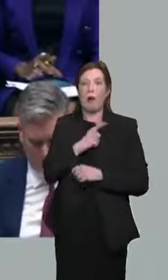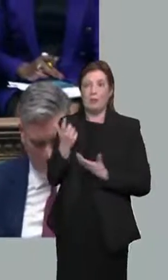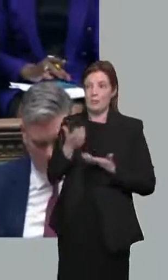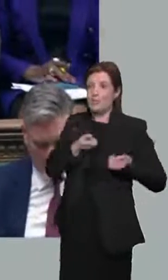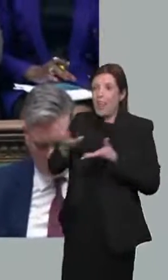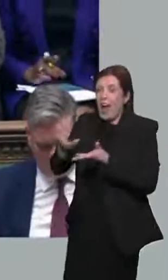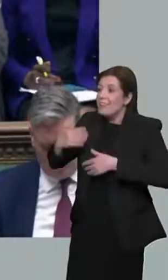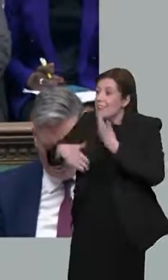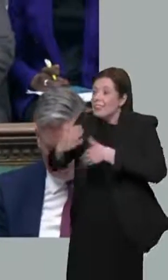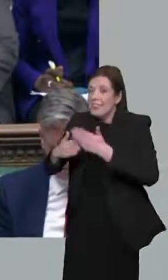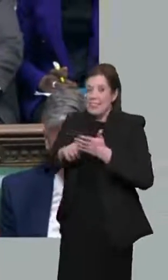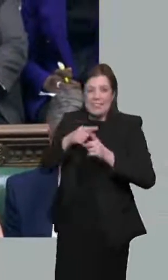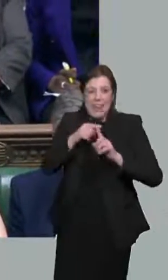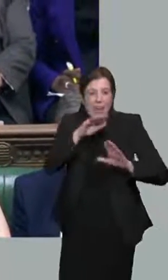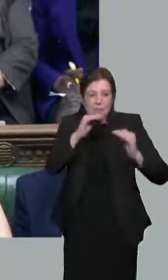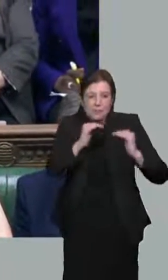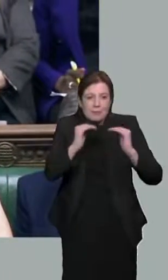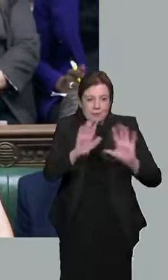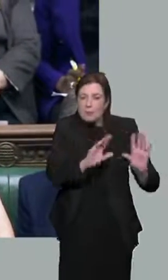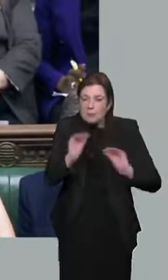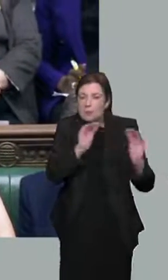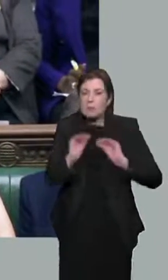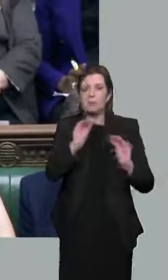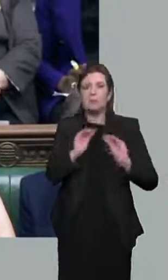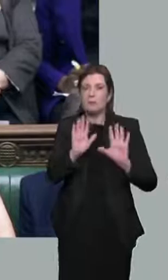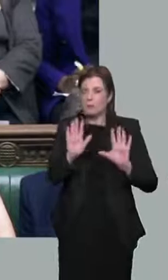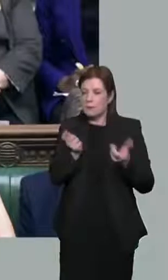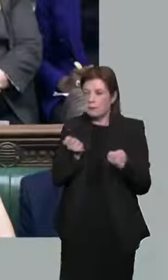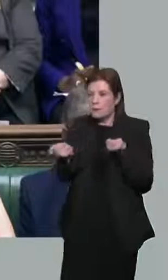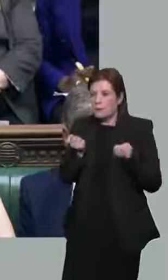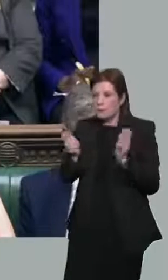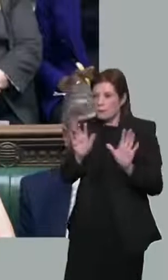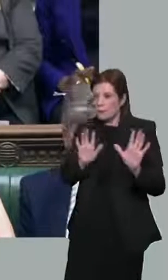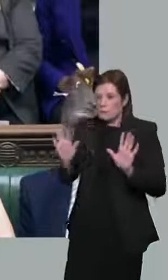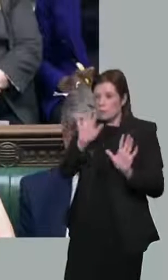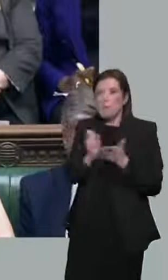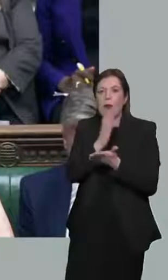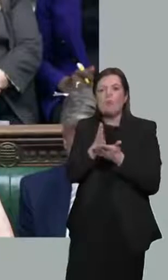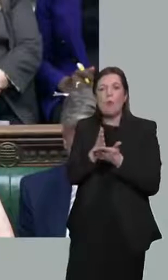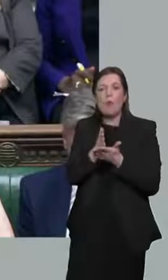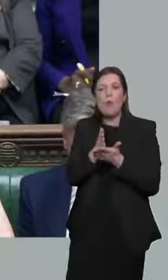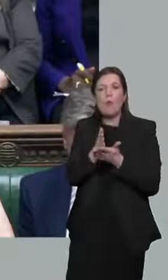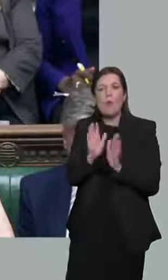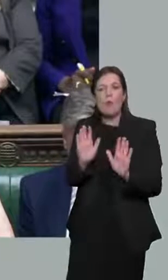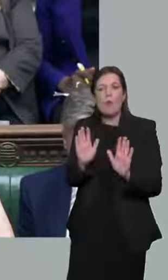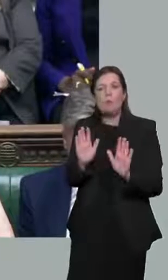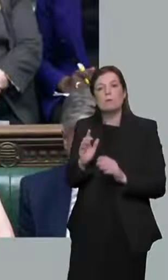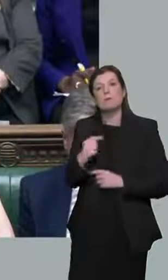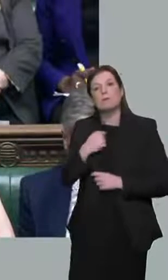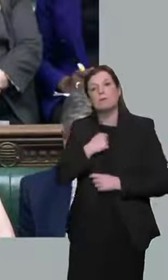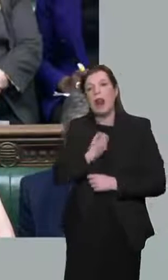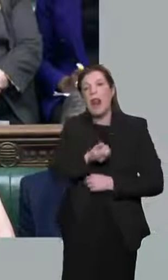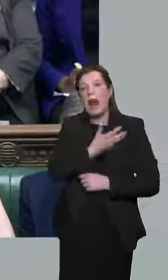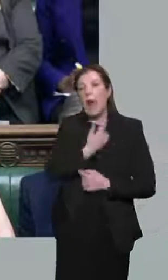keeping taxes under control and keeping a handle on public finances too. That's why Labour have